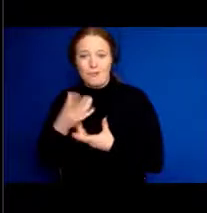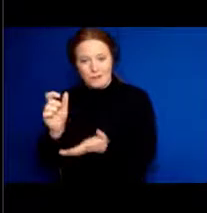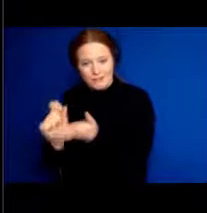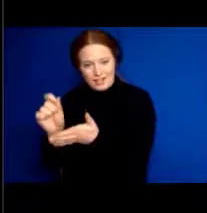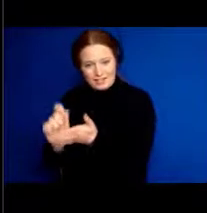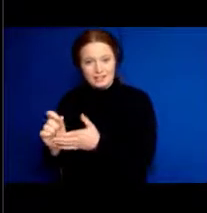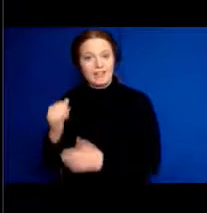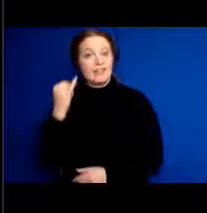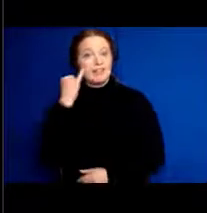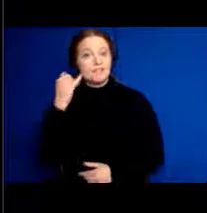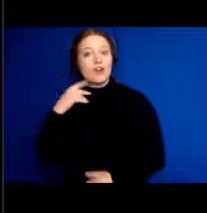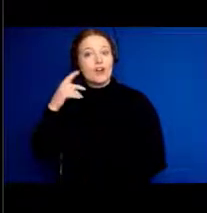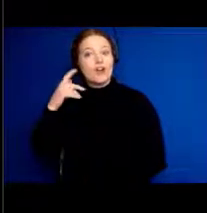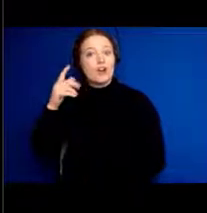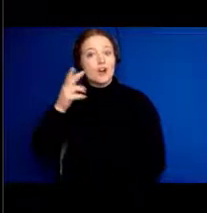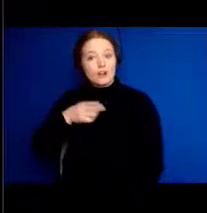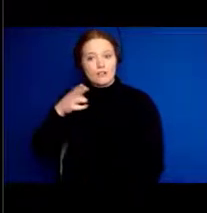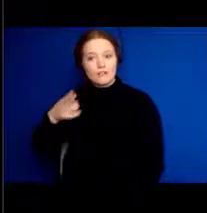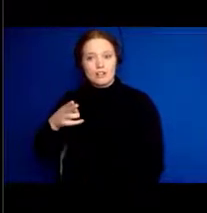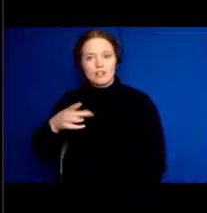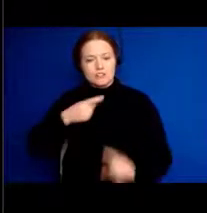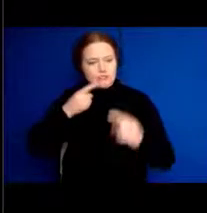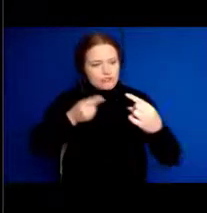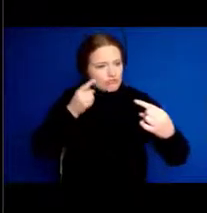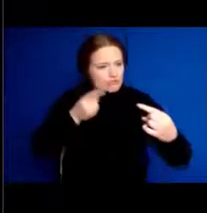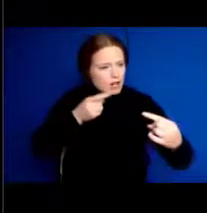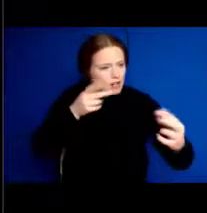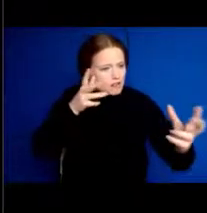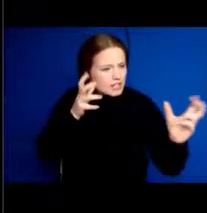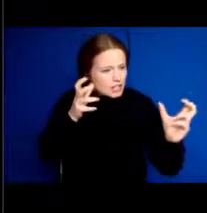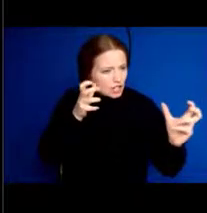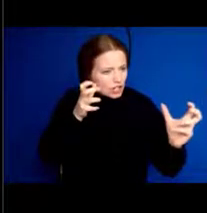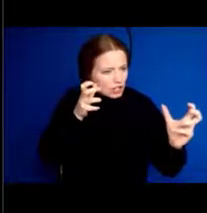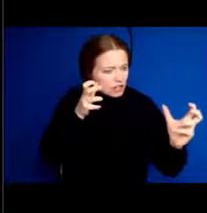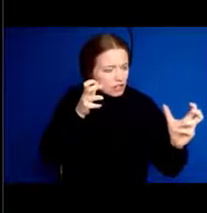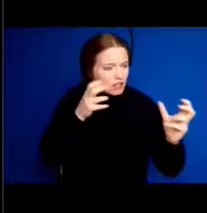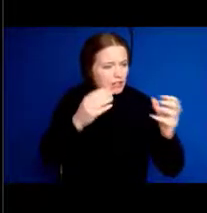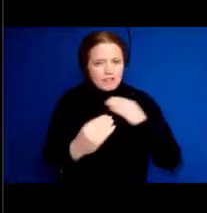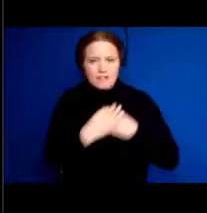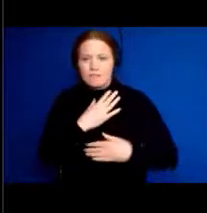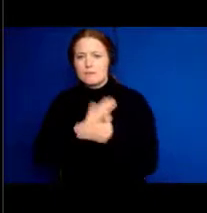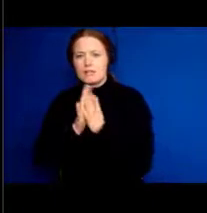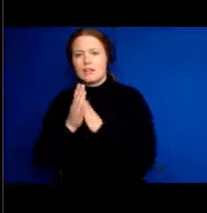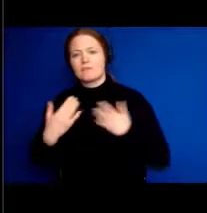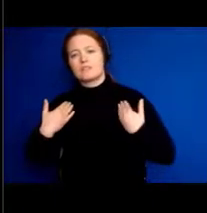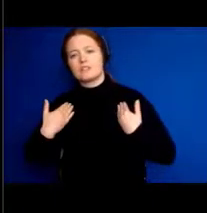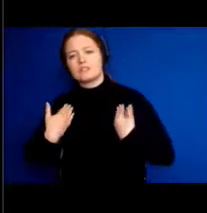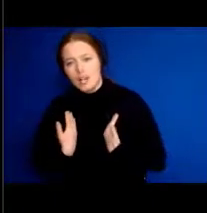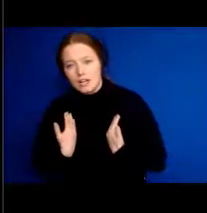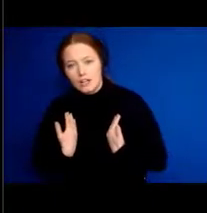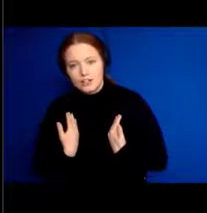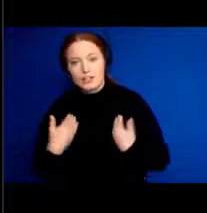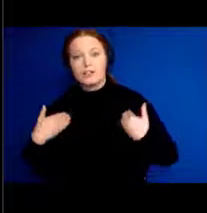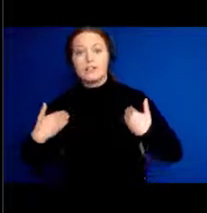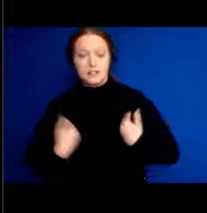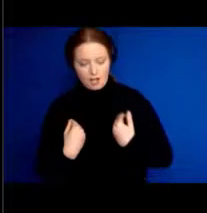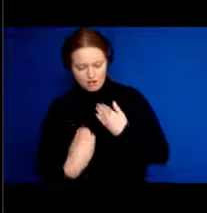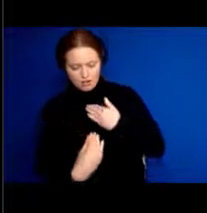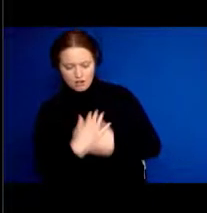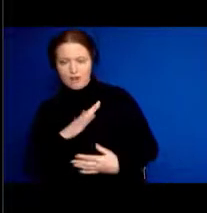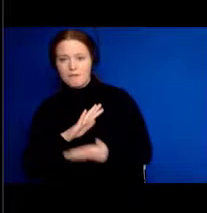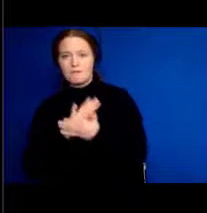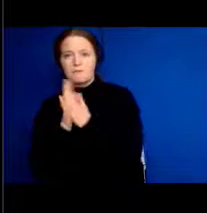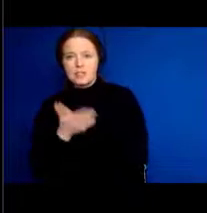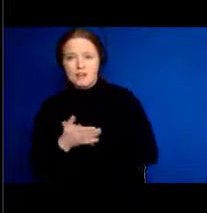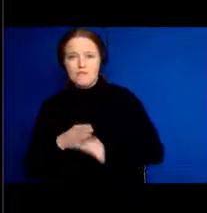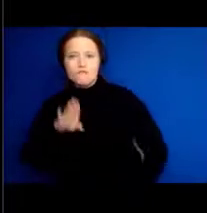you struggle to hear, you get tired. When you get tired, you get frustrated, emotional. When you get frustrated,